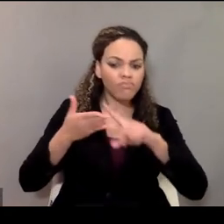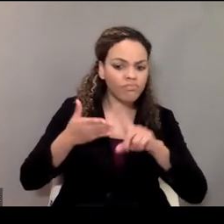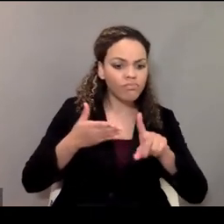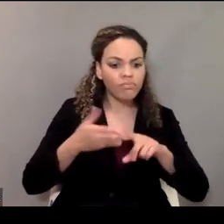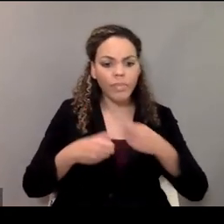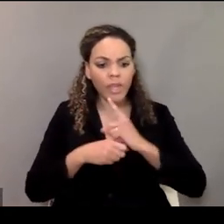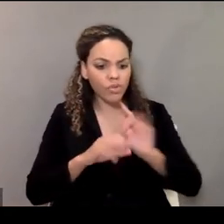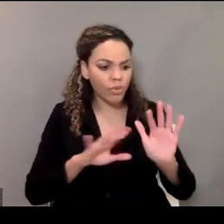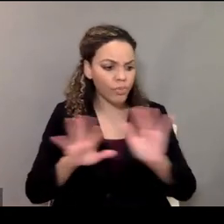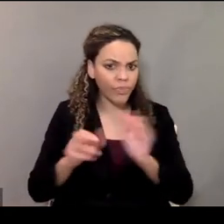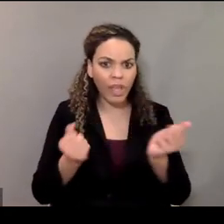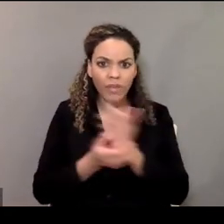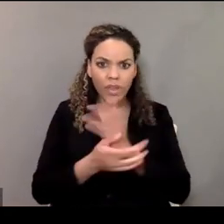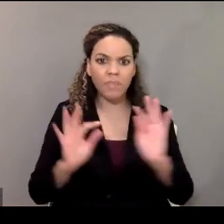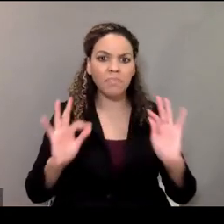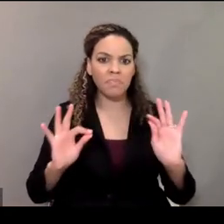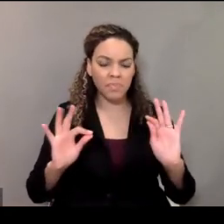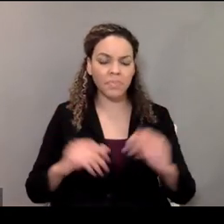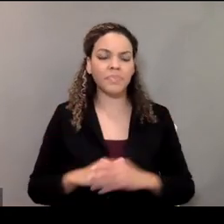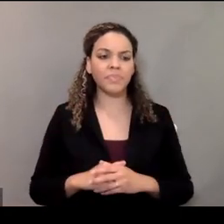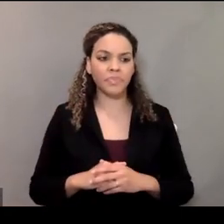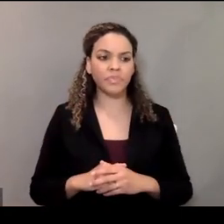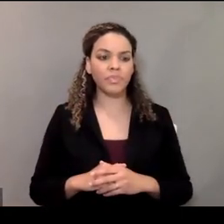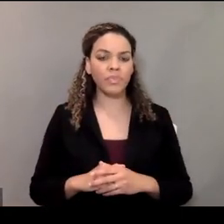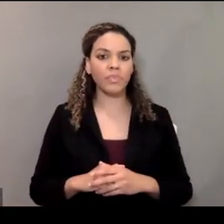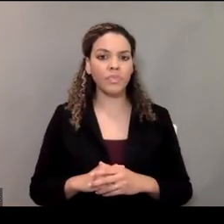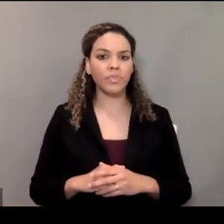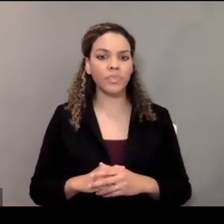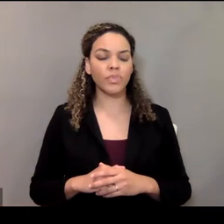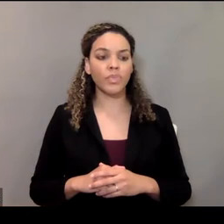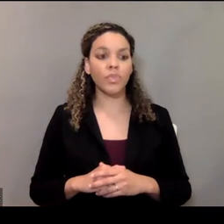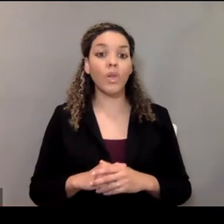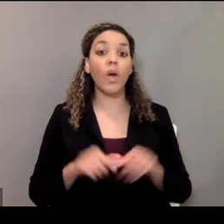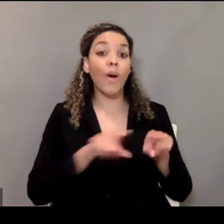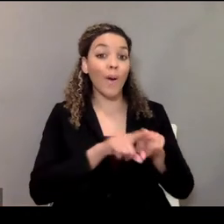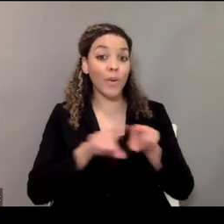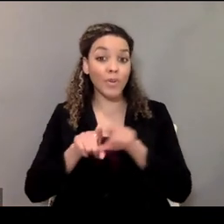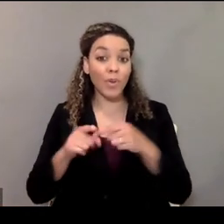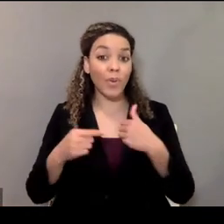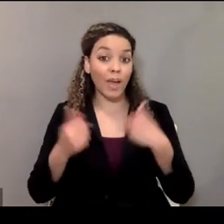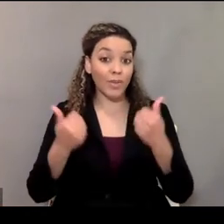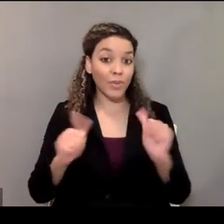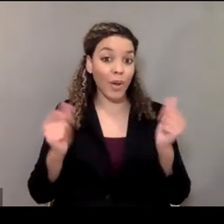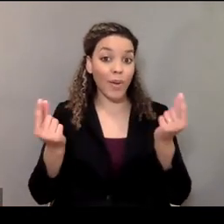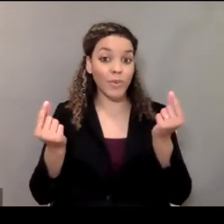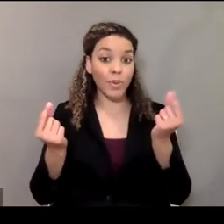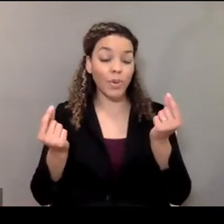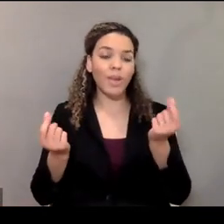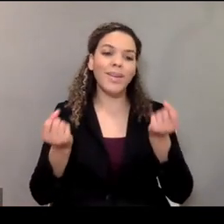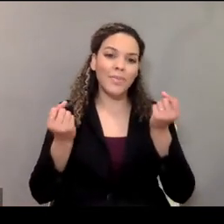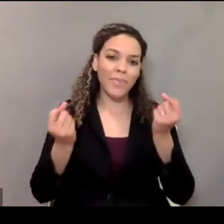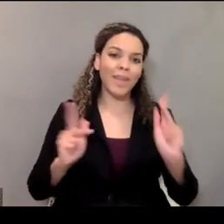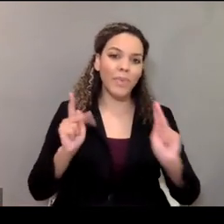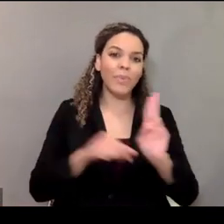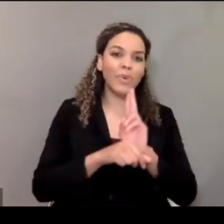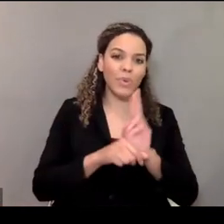I can with what other parts of the chair and how it functions. I also try to, which a